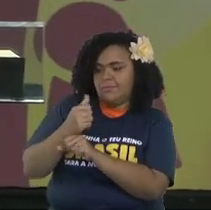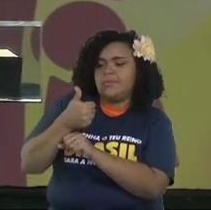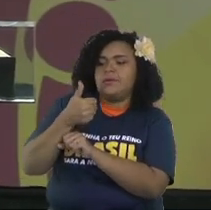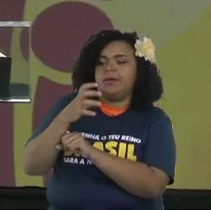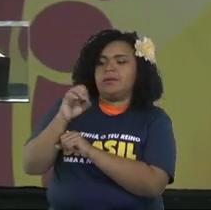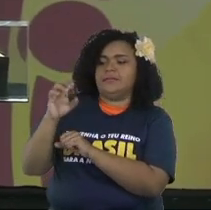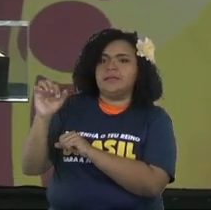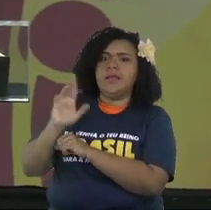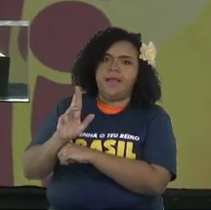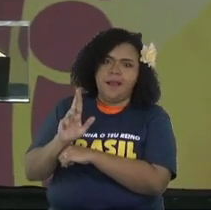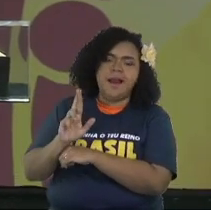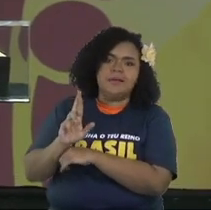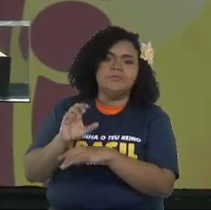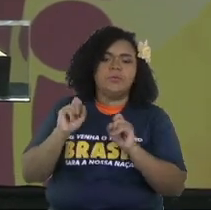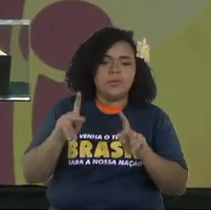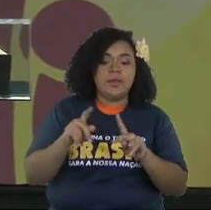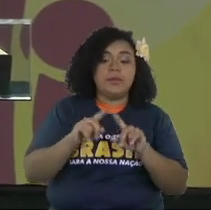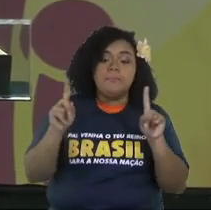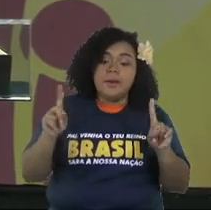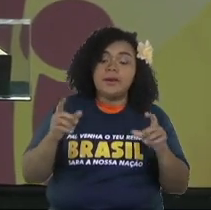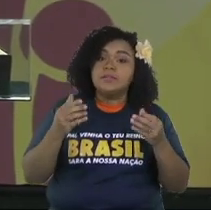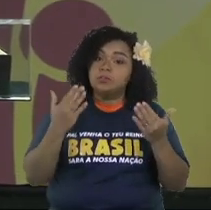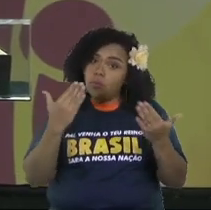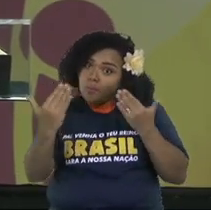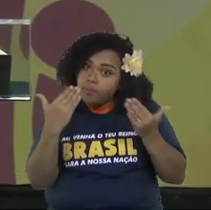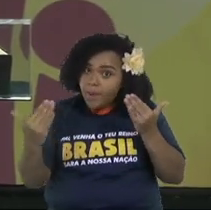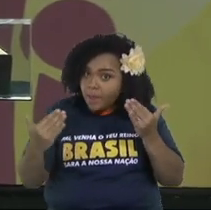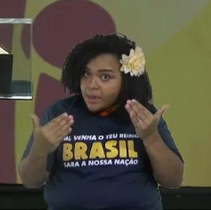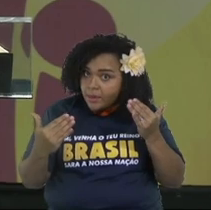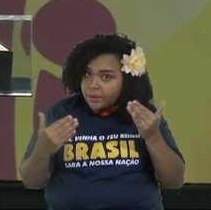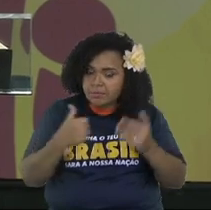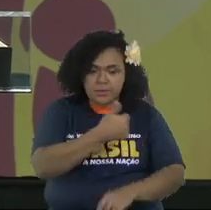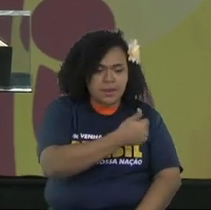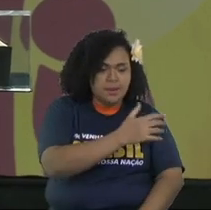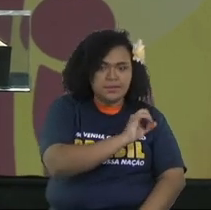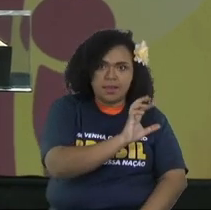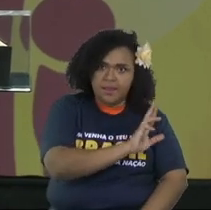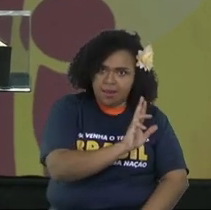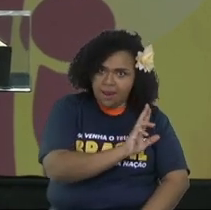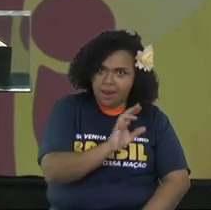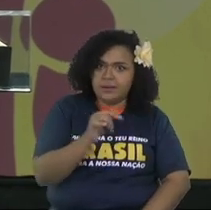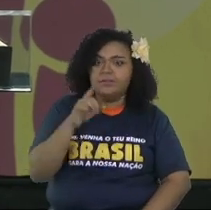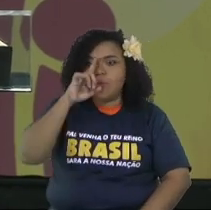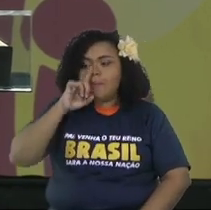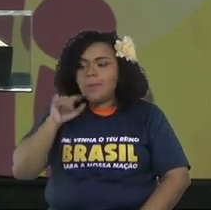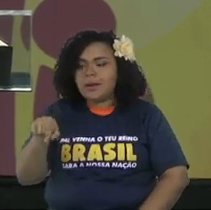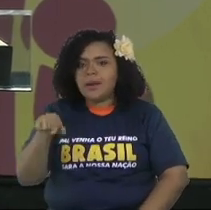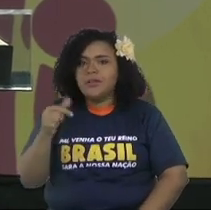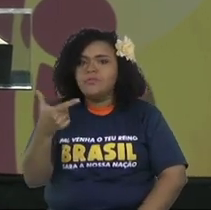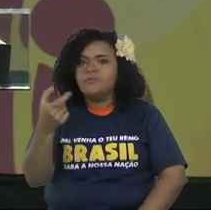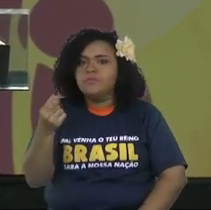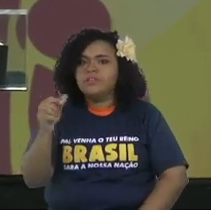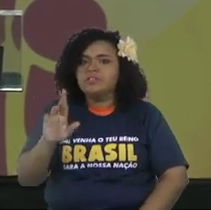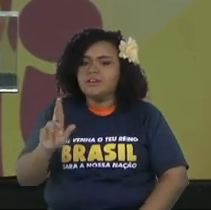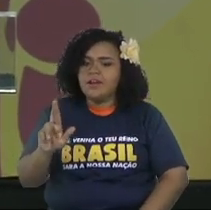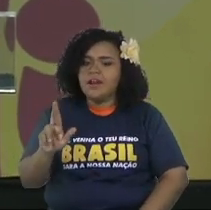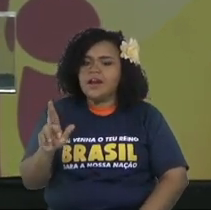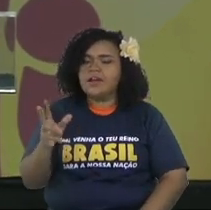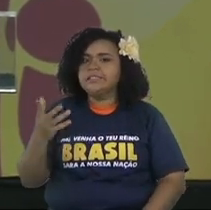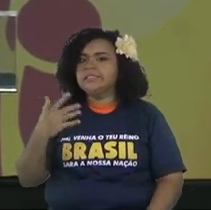But if I got to choose, I like the yellow the most than I like the pink one.